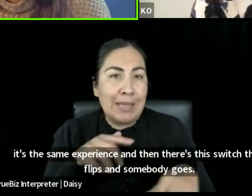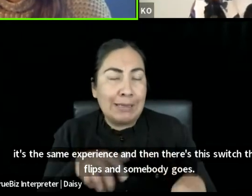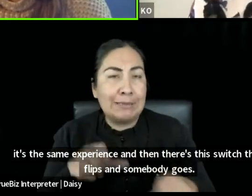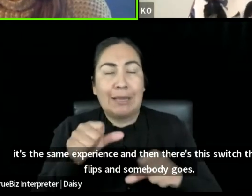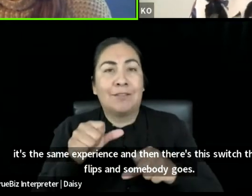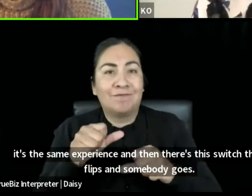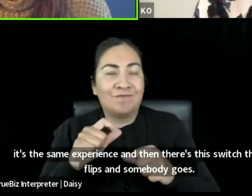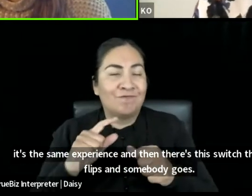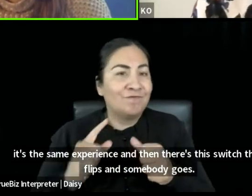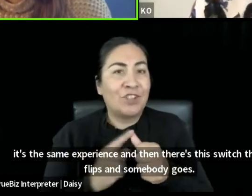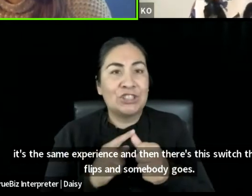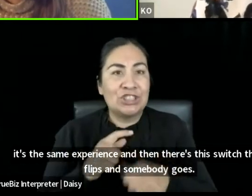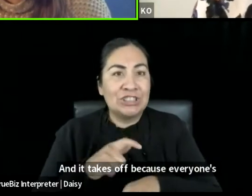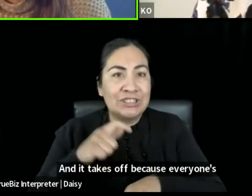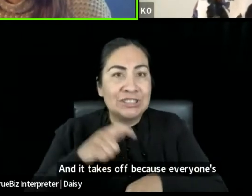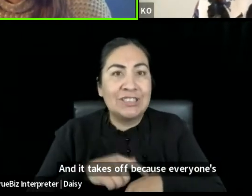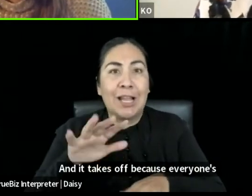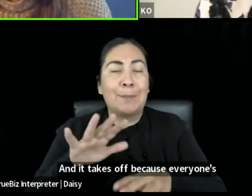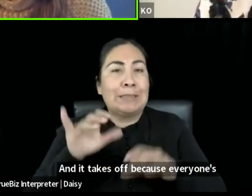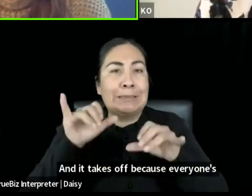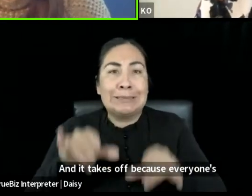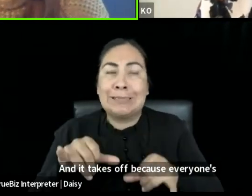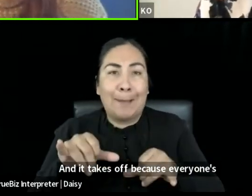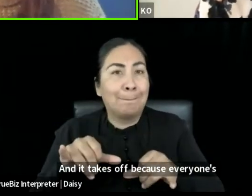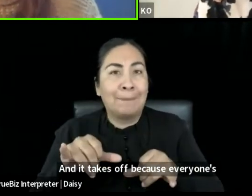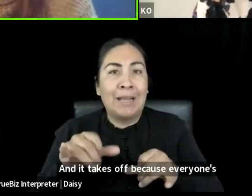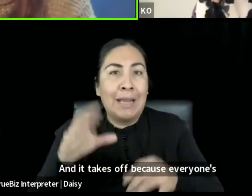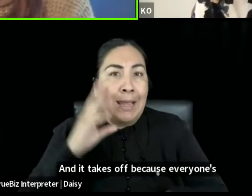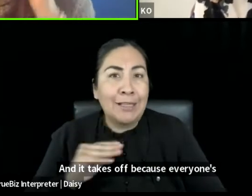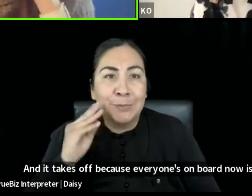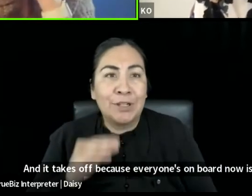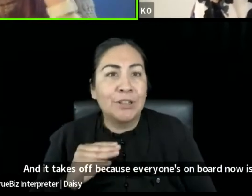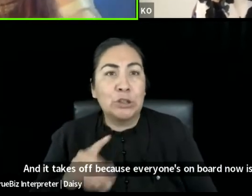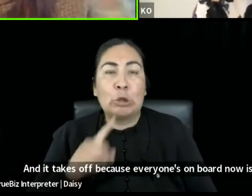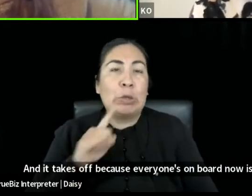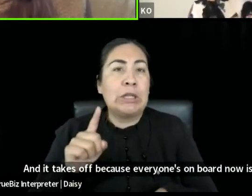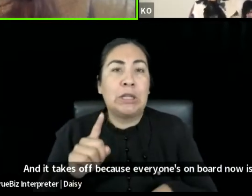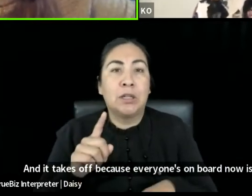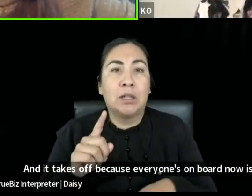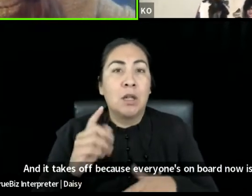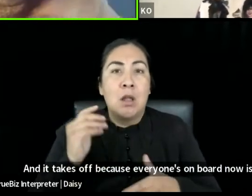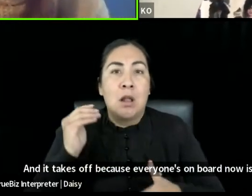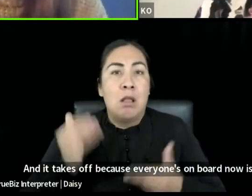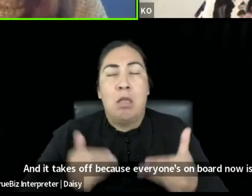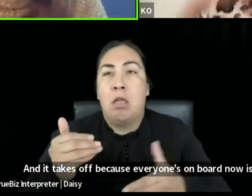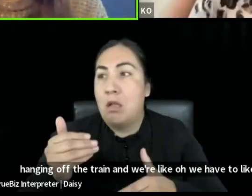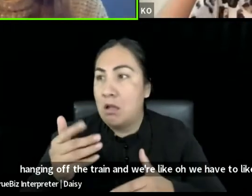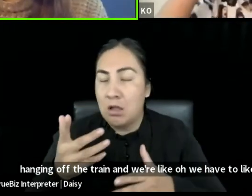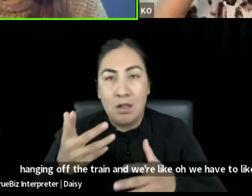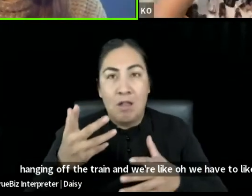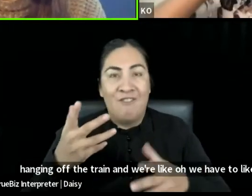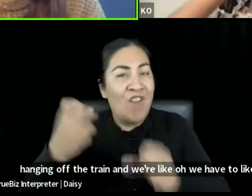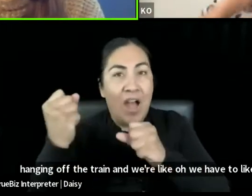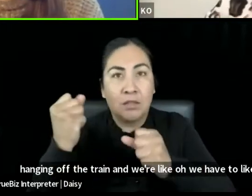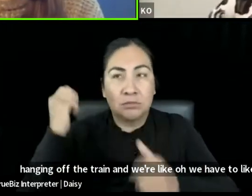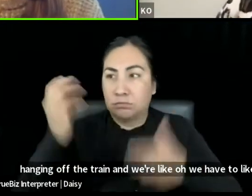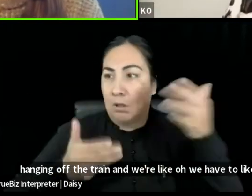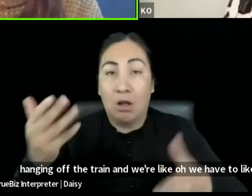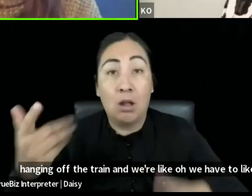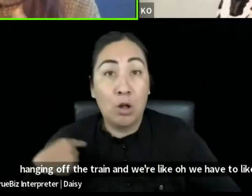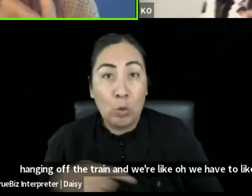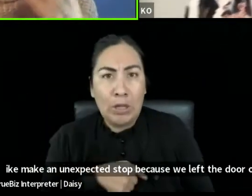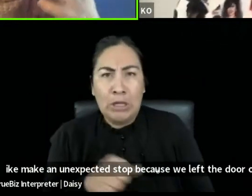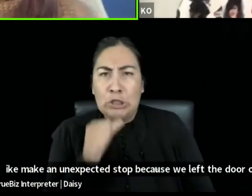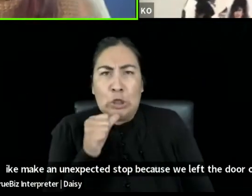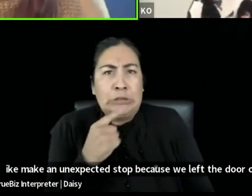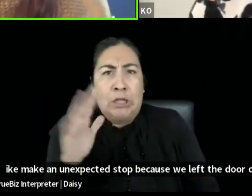because everyone's on board. No one's hanging off the train and we're like, Oh, we have to like make an unexpected stop because we left a door